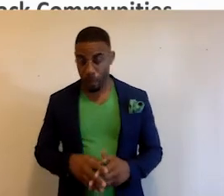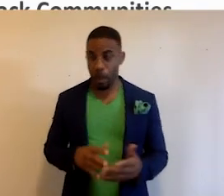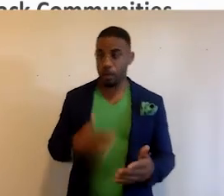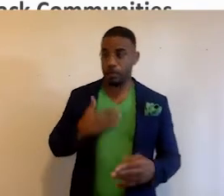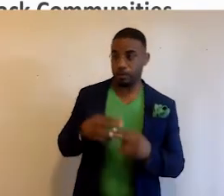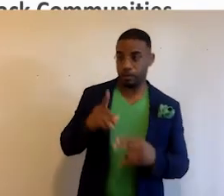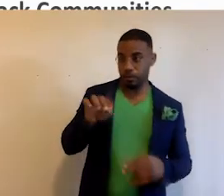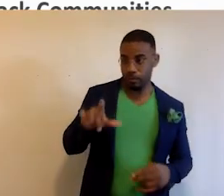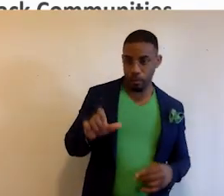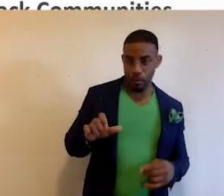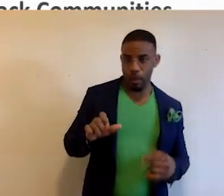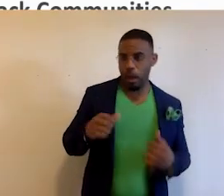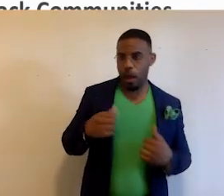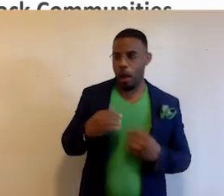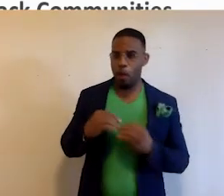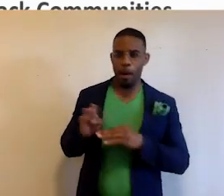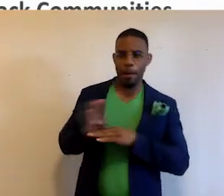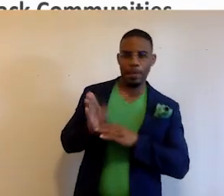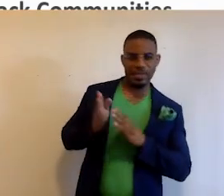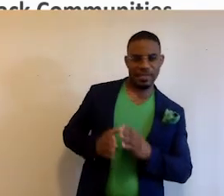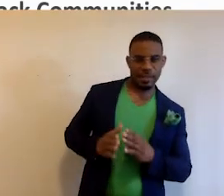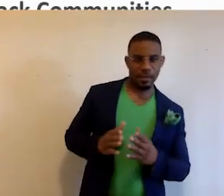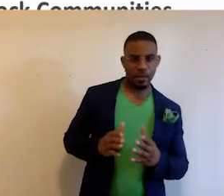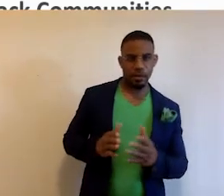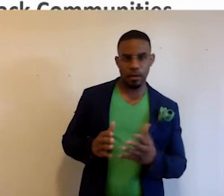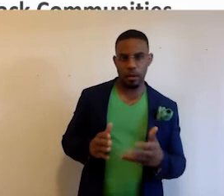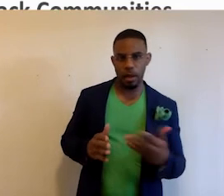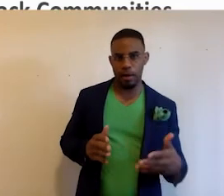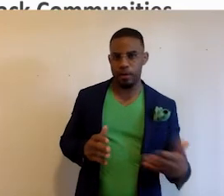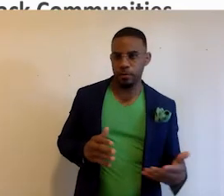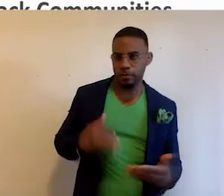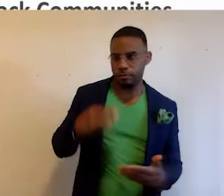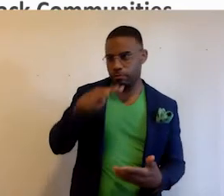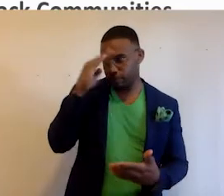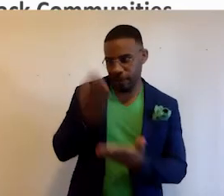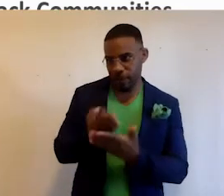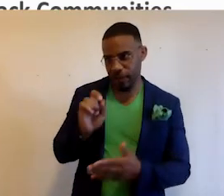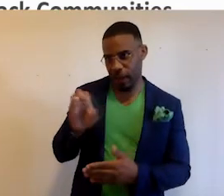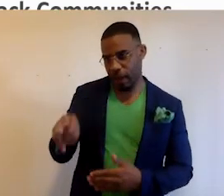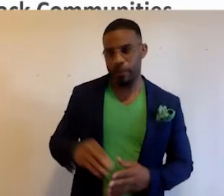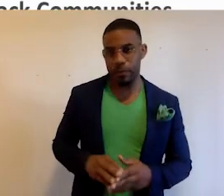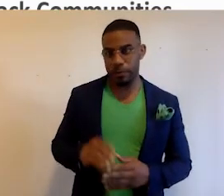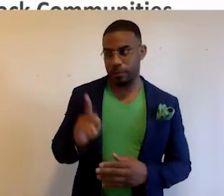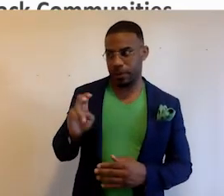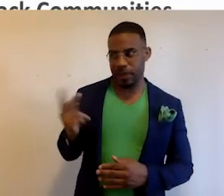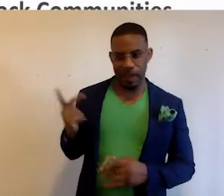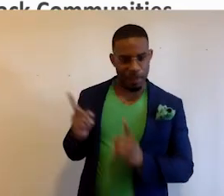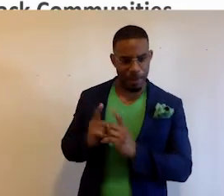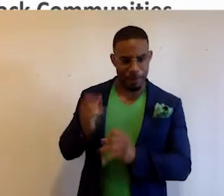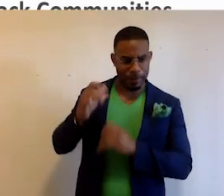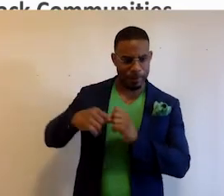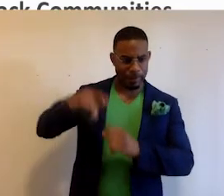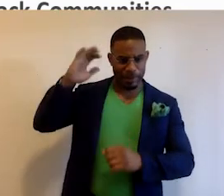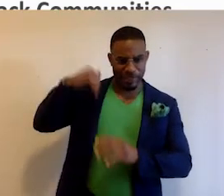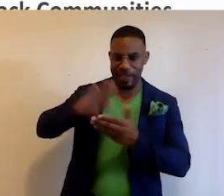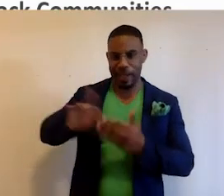My name is Dale Dowdy, and I'm more of the business side of BlackFacts.com. Ken and I met years ago